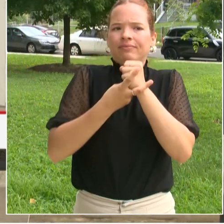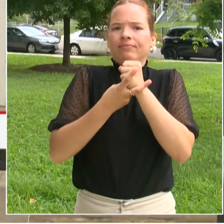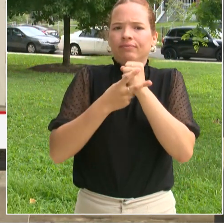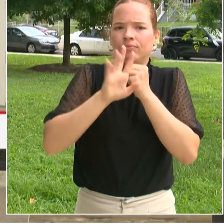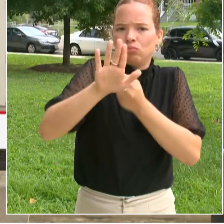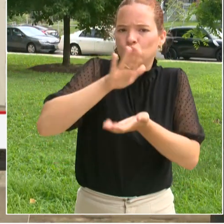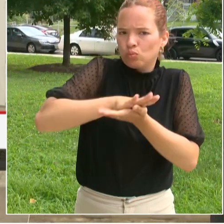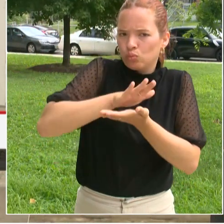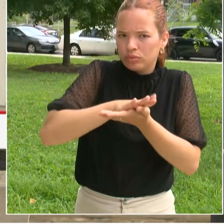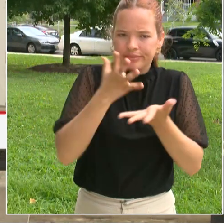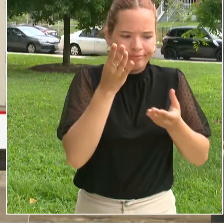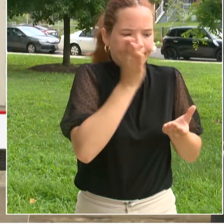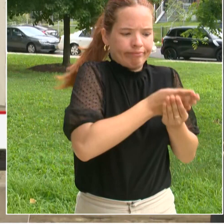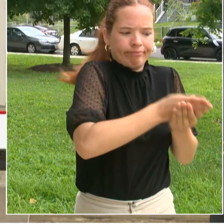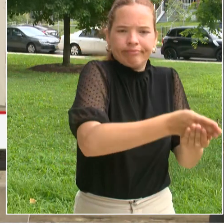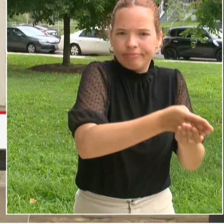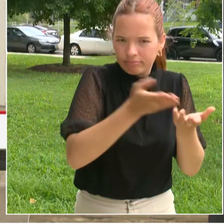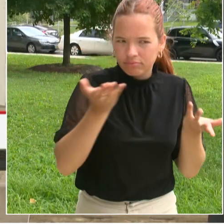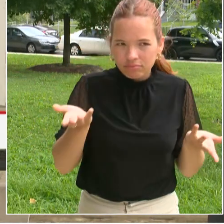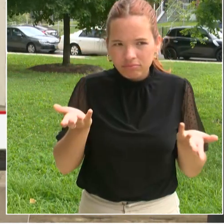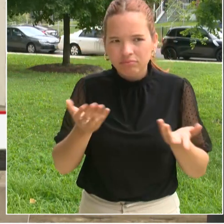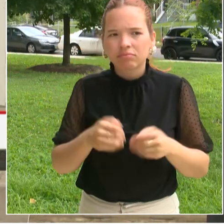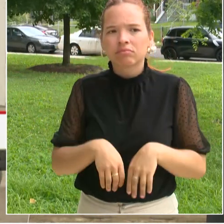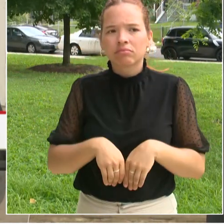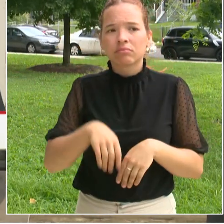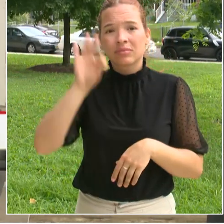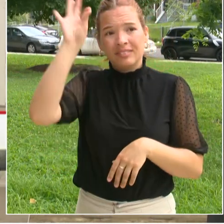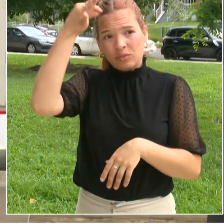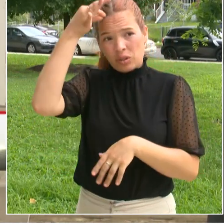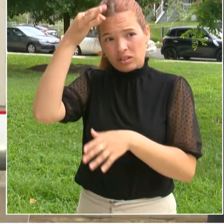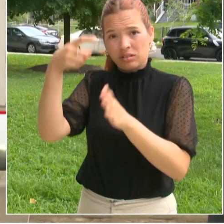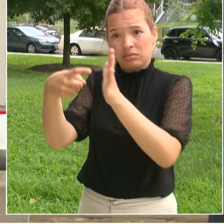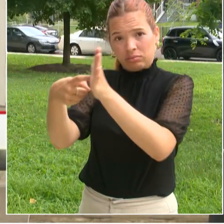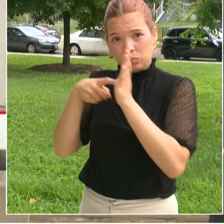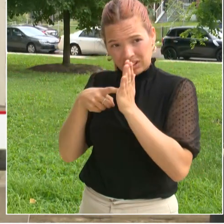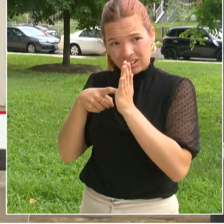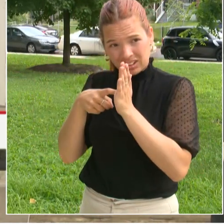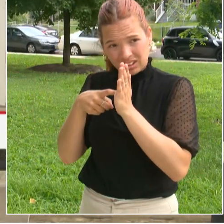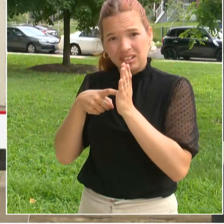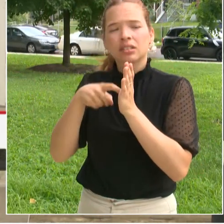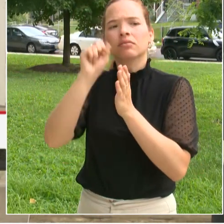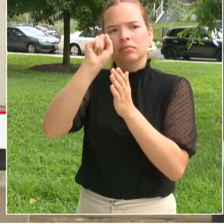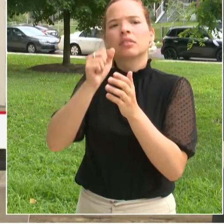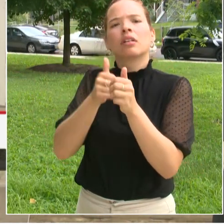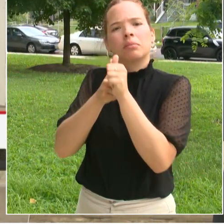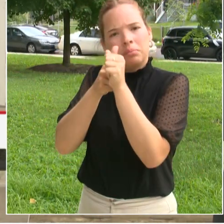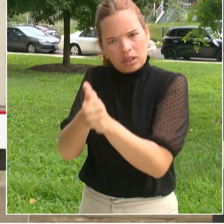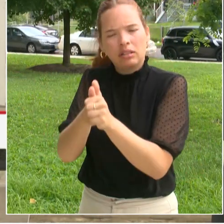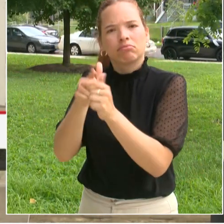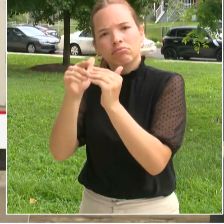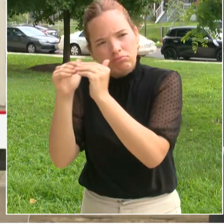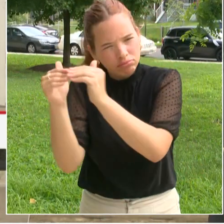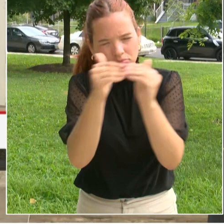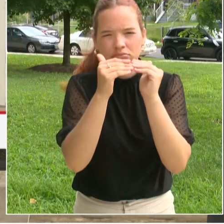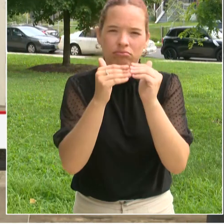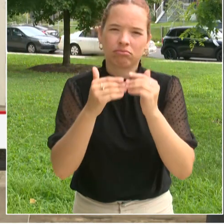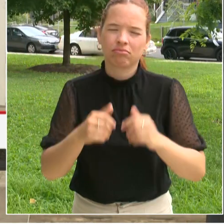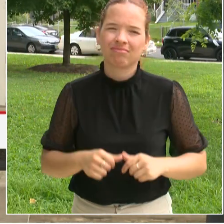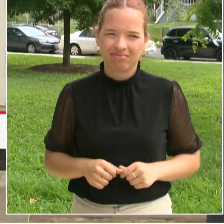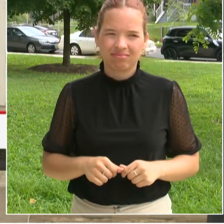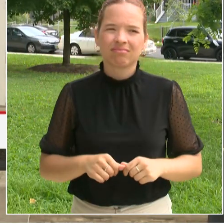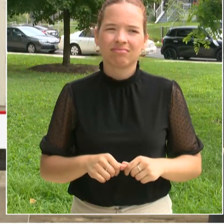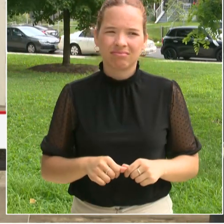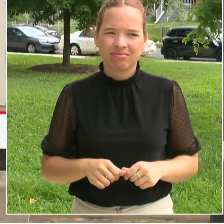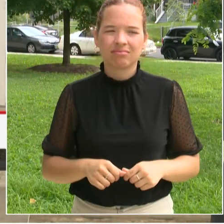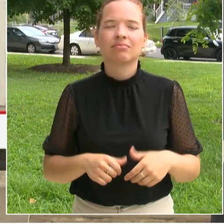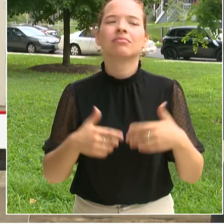and local requirements around safety and privacy. We know it's not always easy to get a well child appointment where you need it, when you need